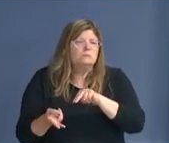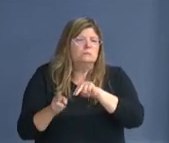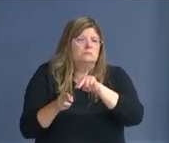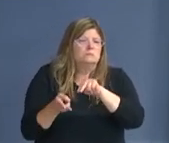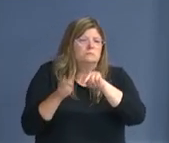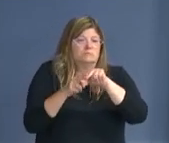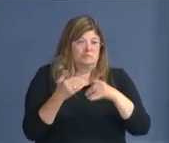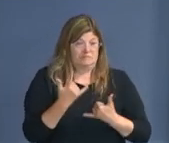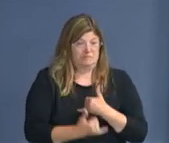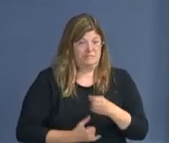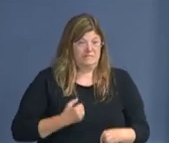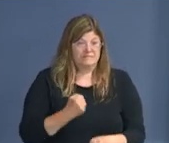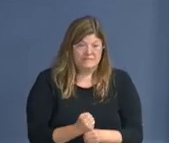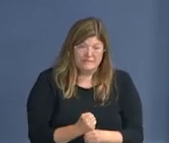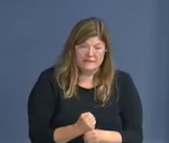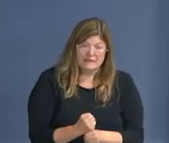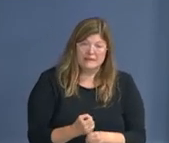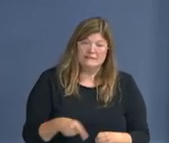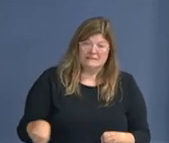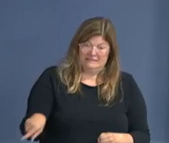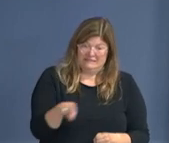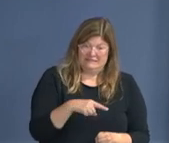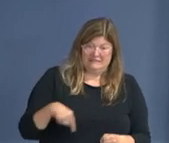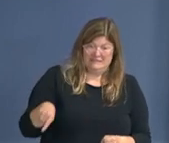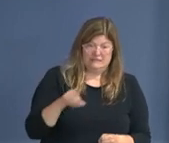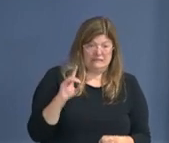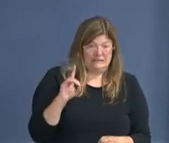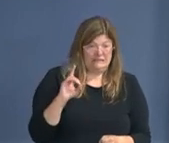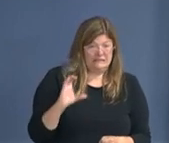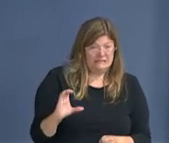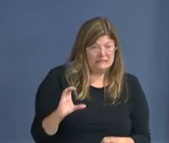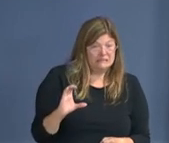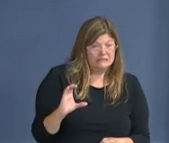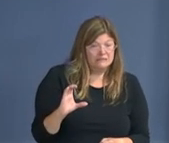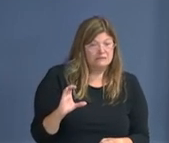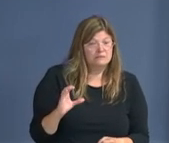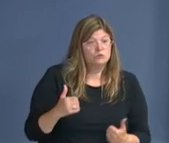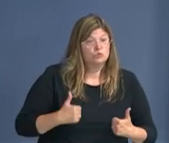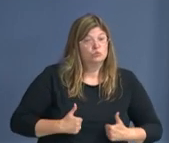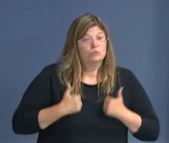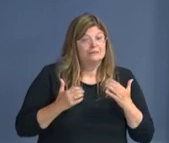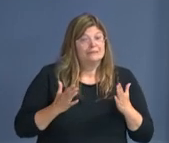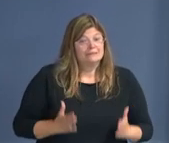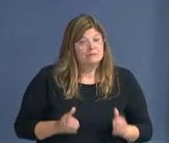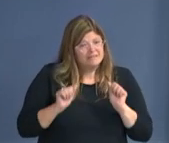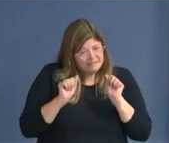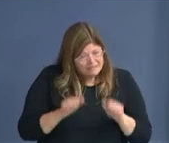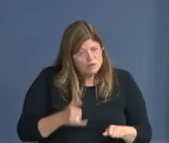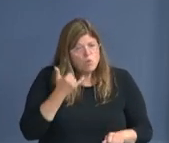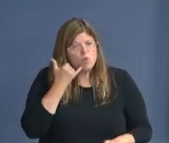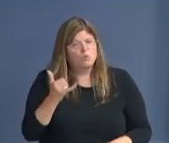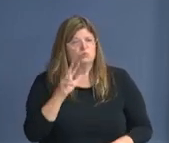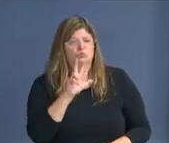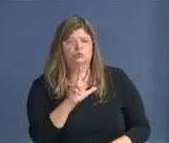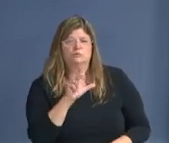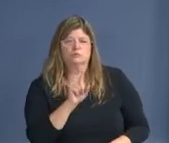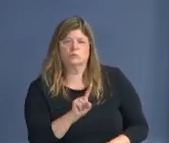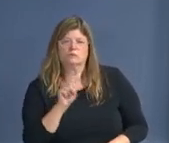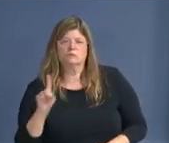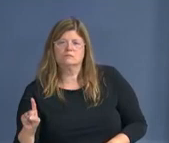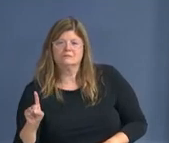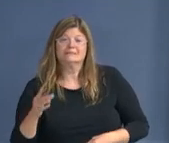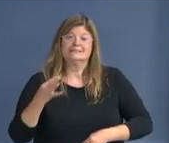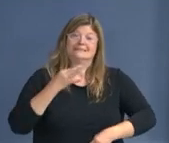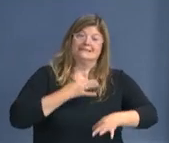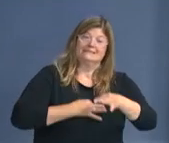are encouraging residents to call 311 when they have concerns about illegal fireworks, to take some of